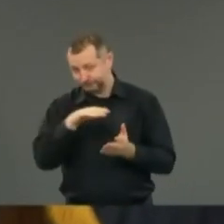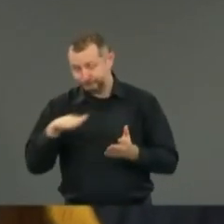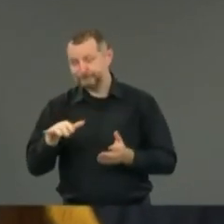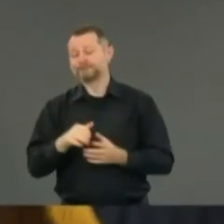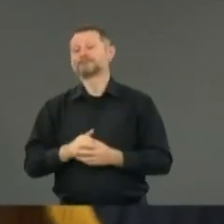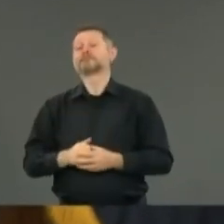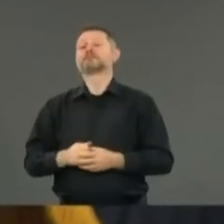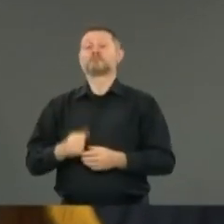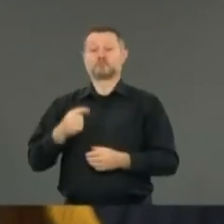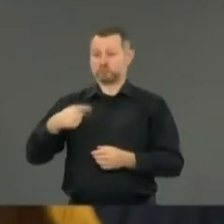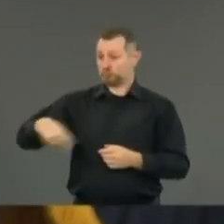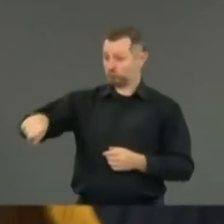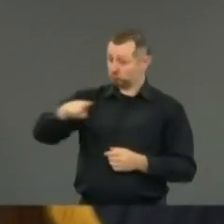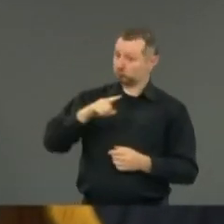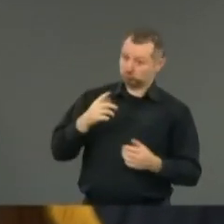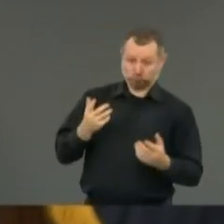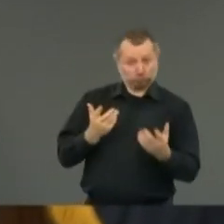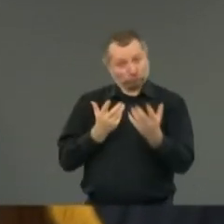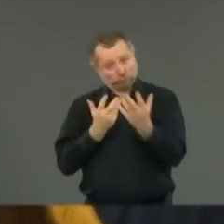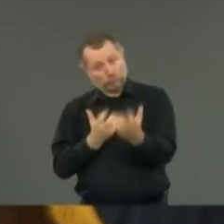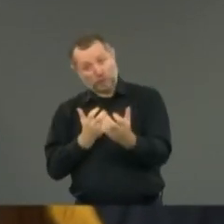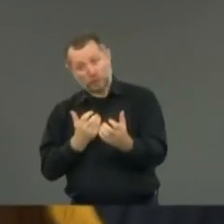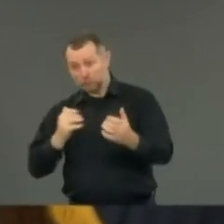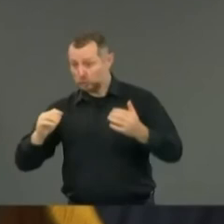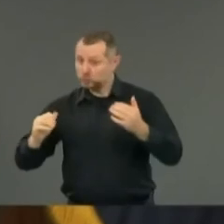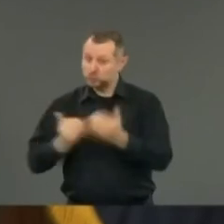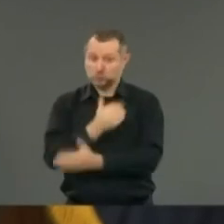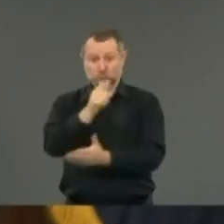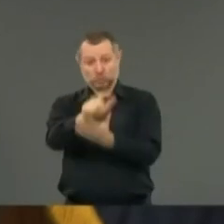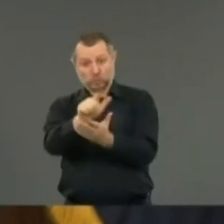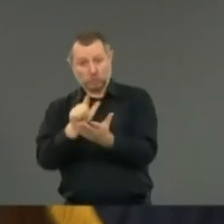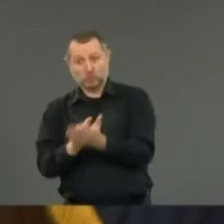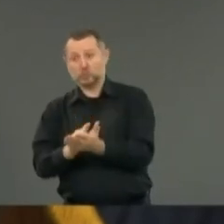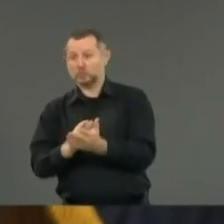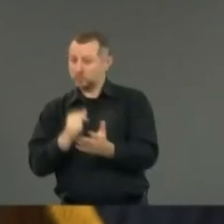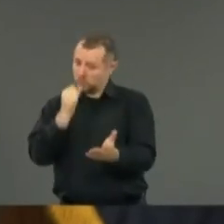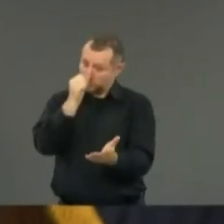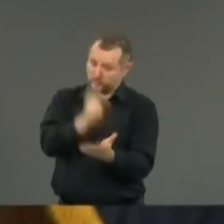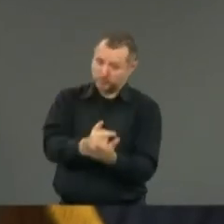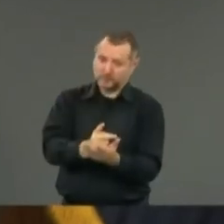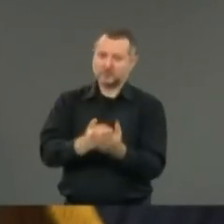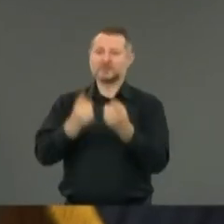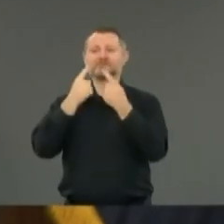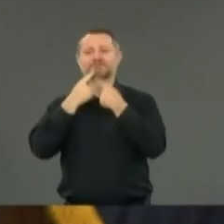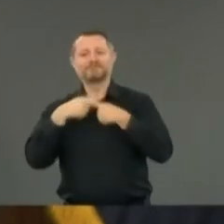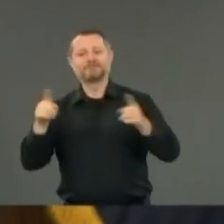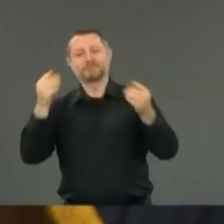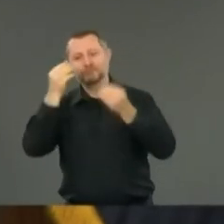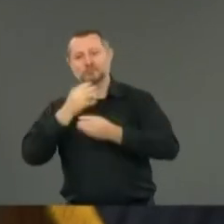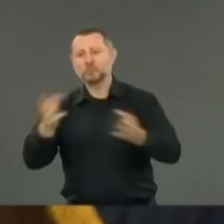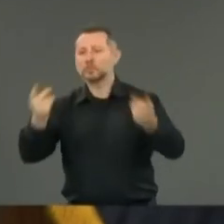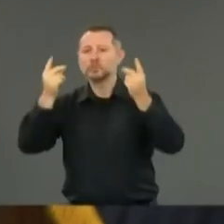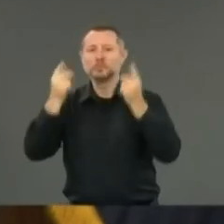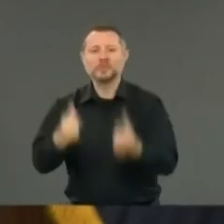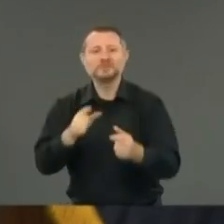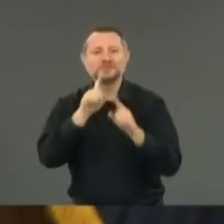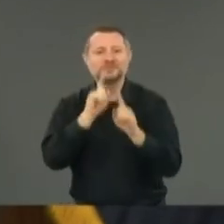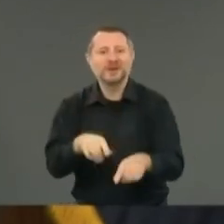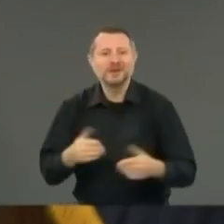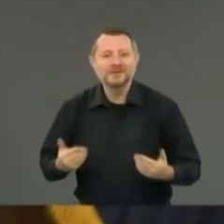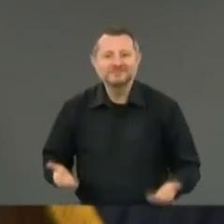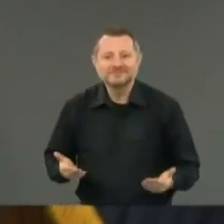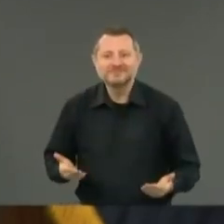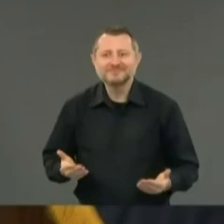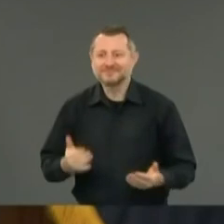achieved a significant accomplishment in a very short period of time. This is